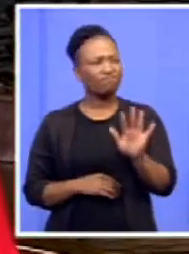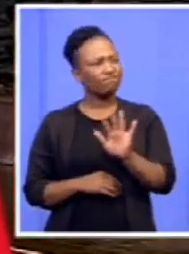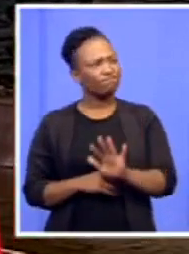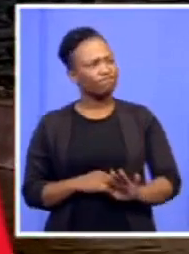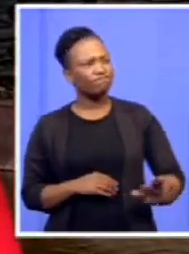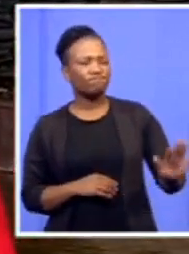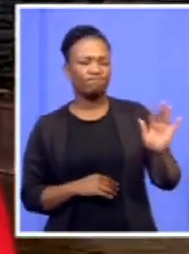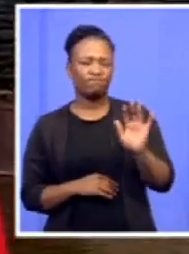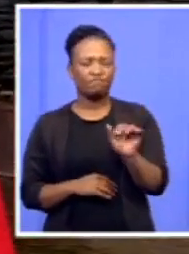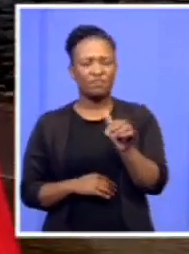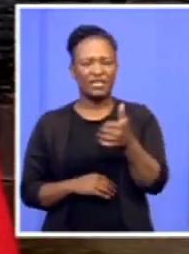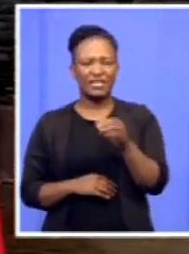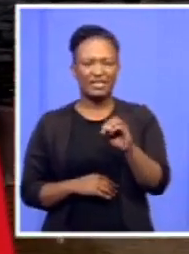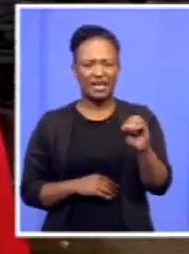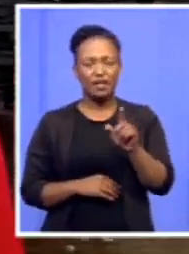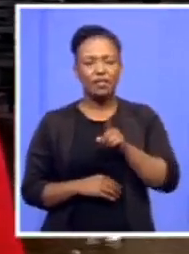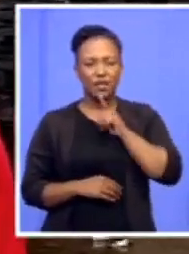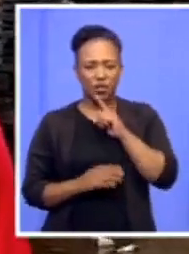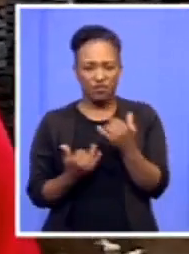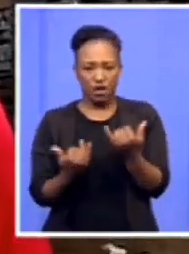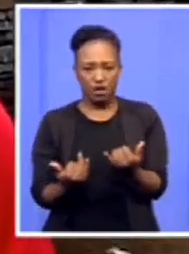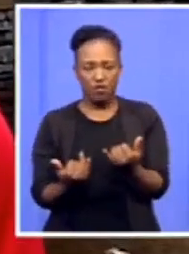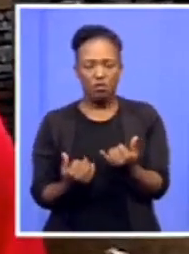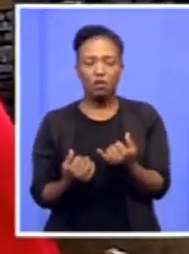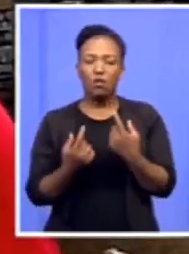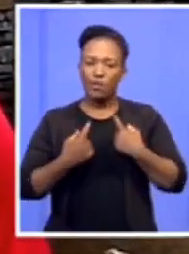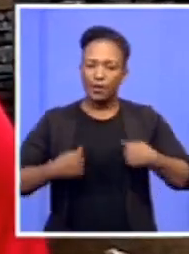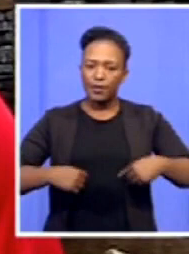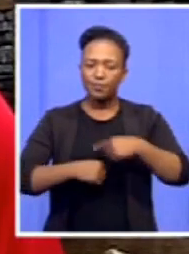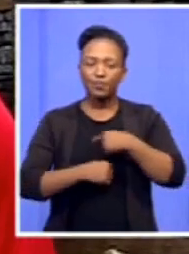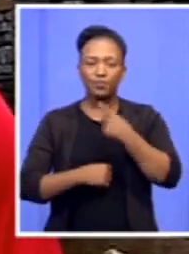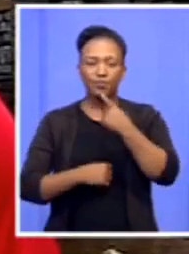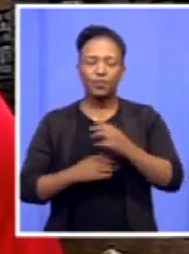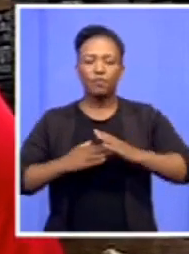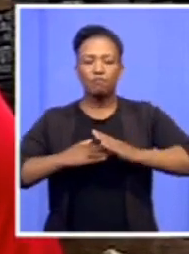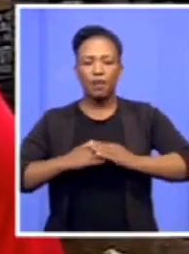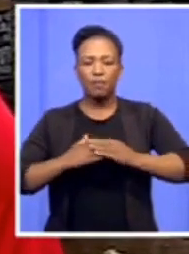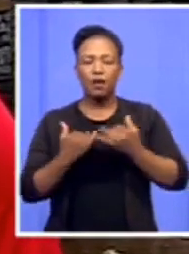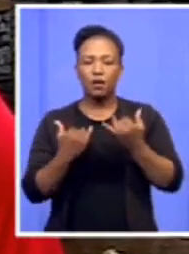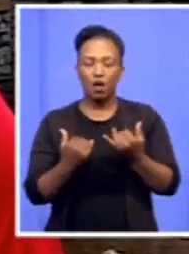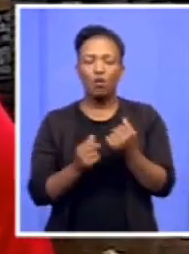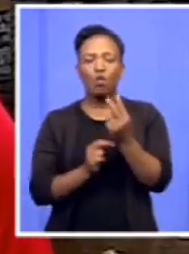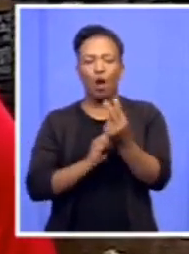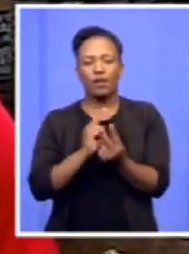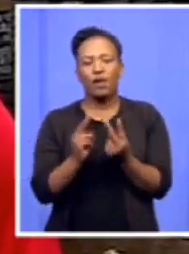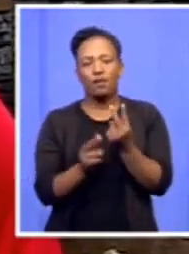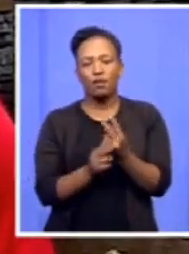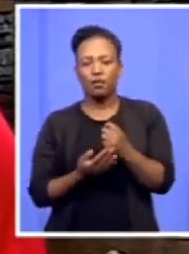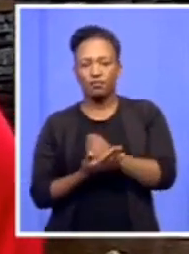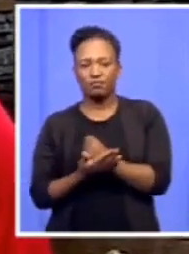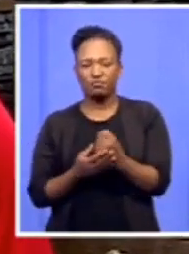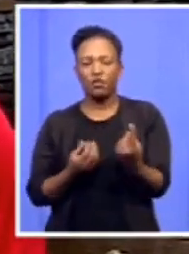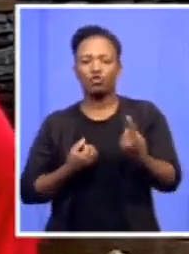But we are saying even those members, all of us, we are renewing. Because as I'm saying that we don't want to work, we don't want to deal with data.